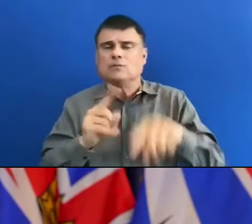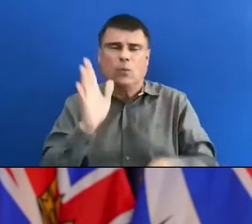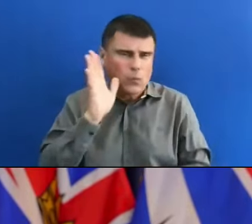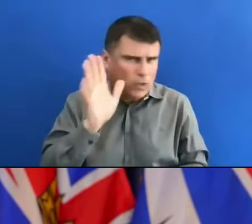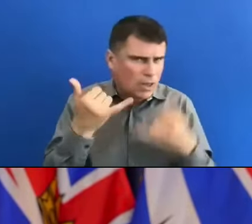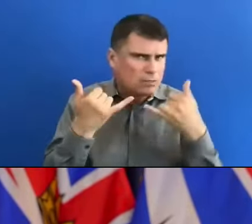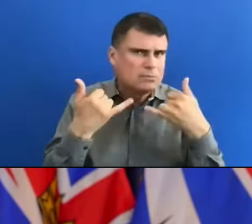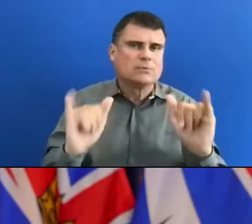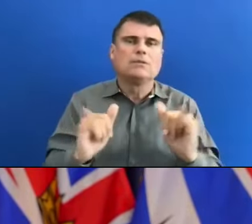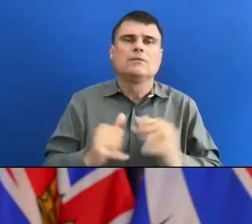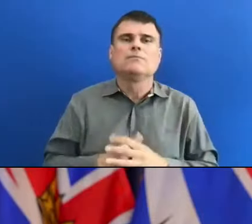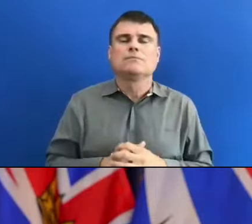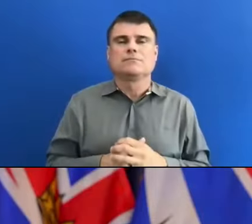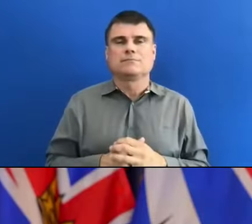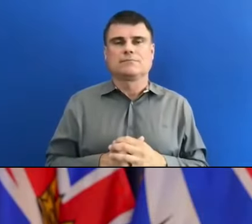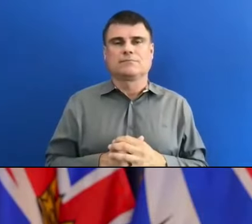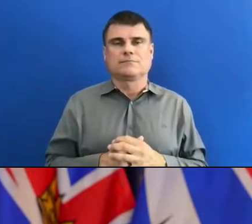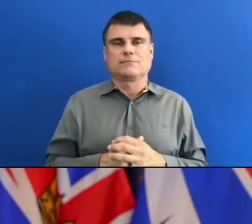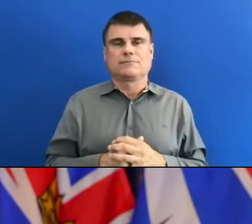Tanya, do you have a follow-up?